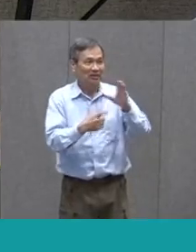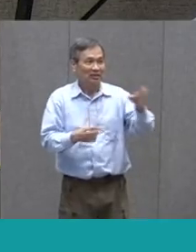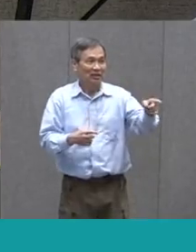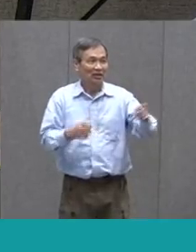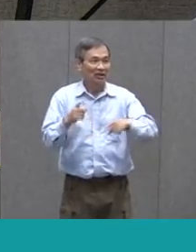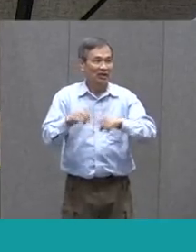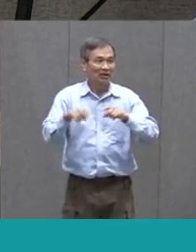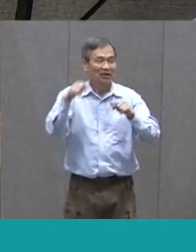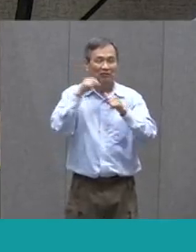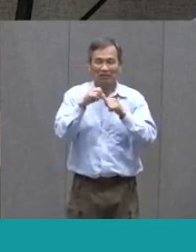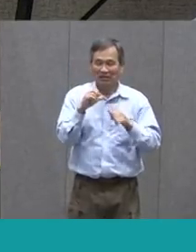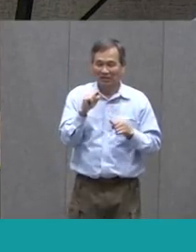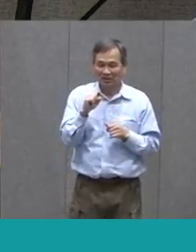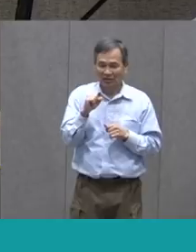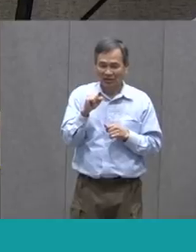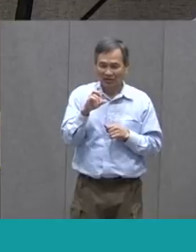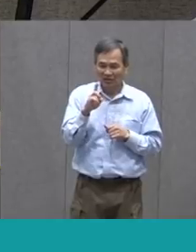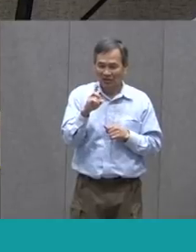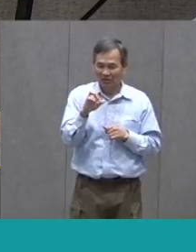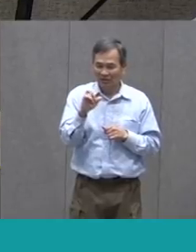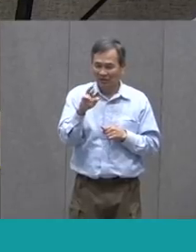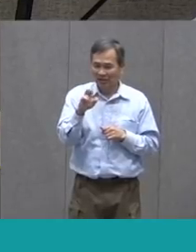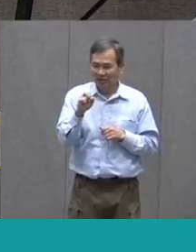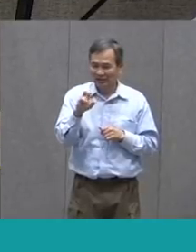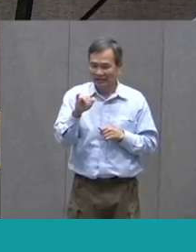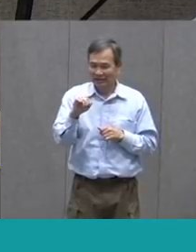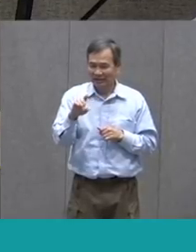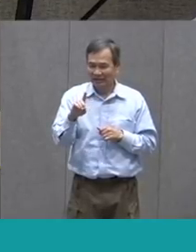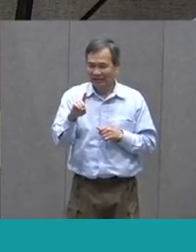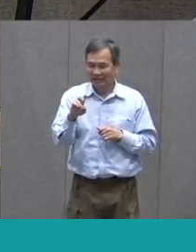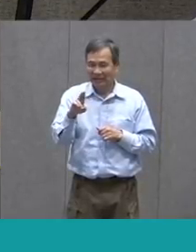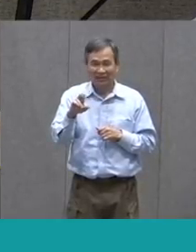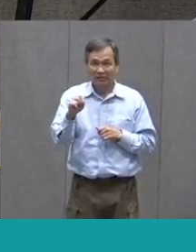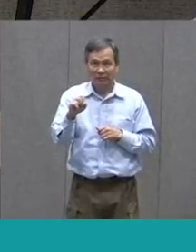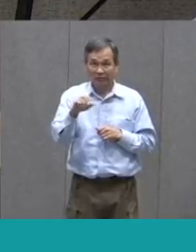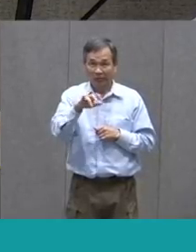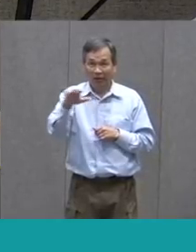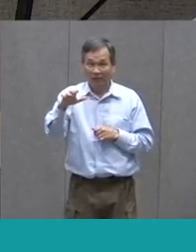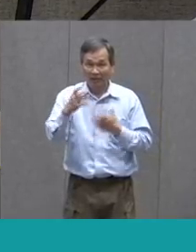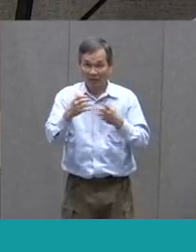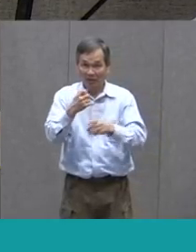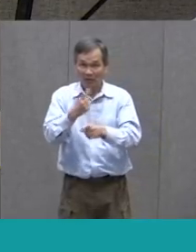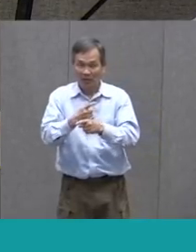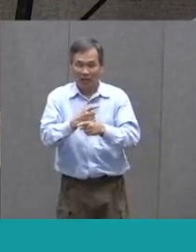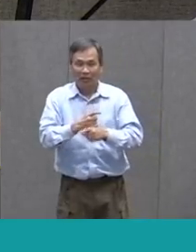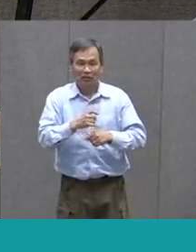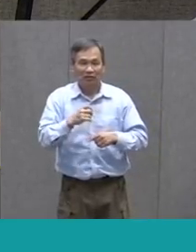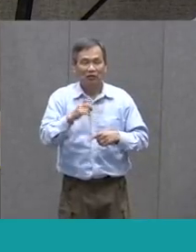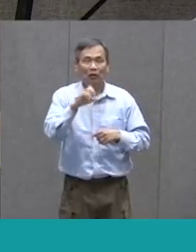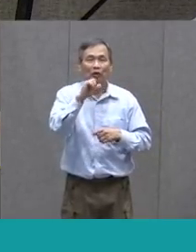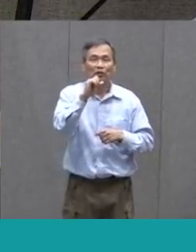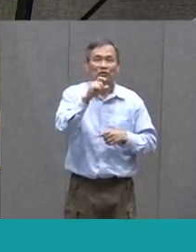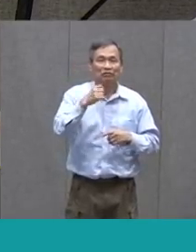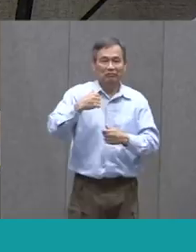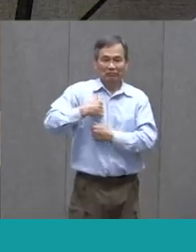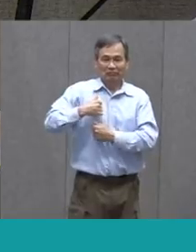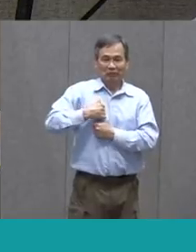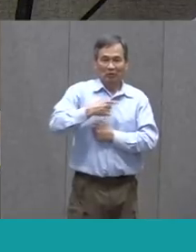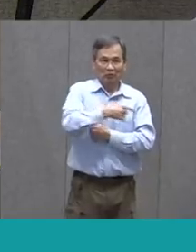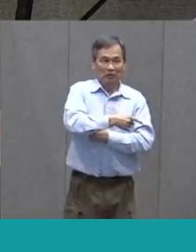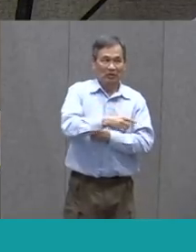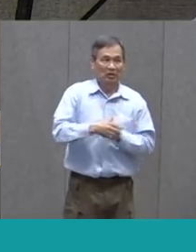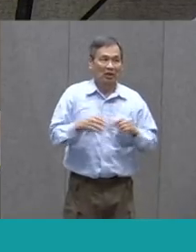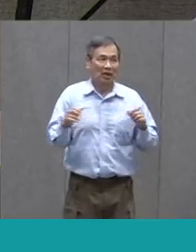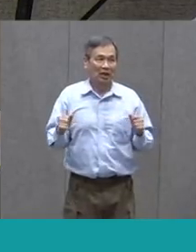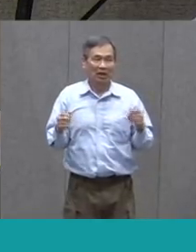Am I right guys I think I am right That is Darth Sidious And then I've got A stormtrooper here And I could